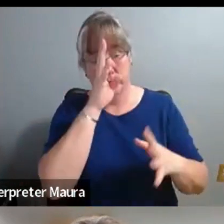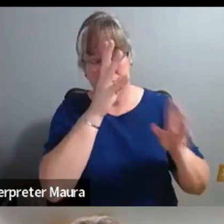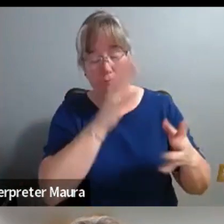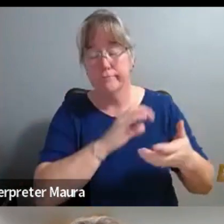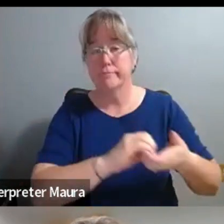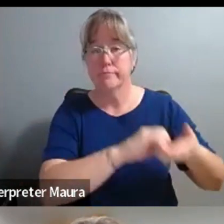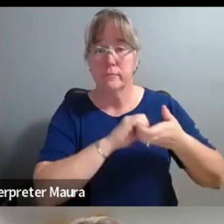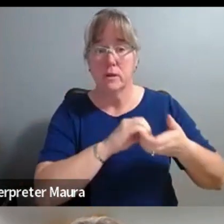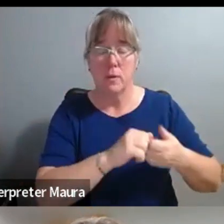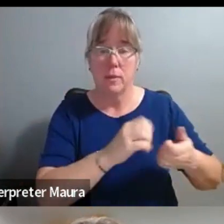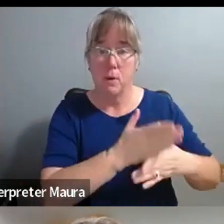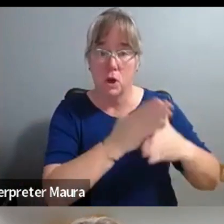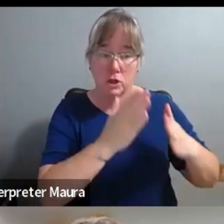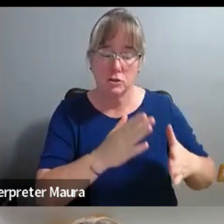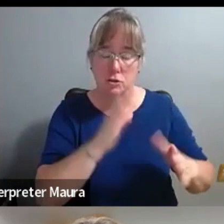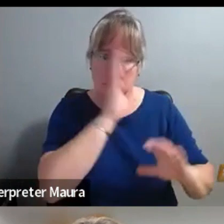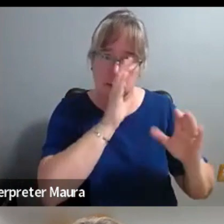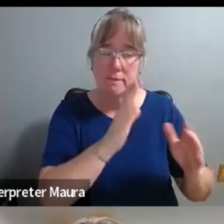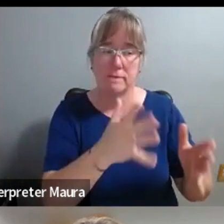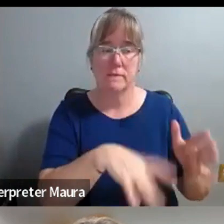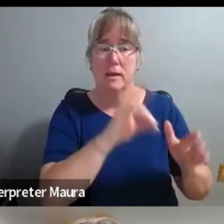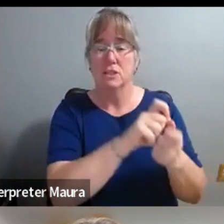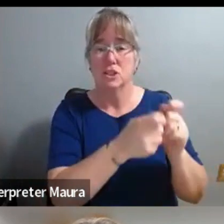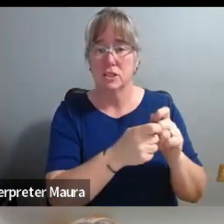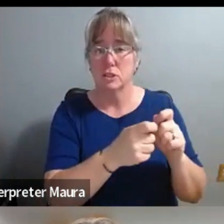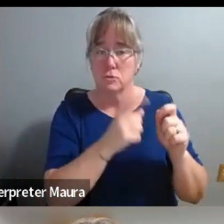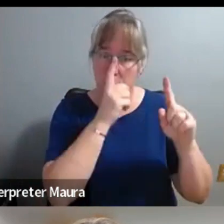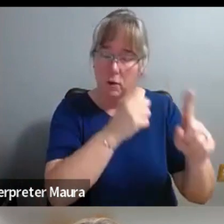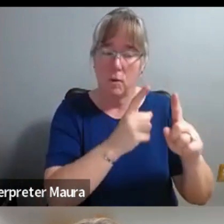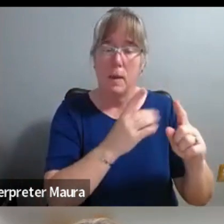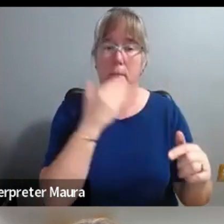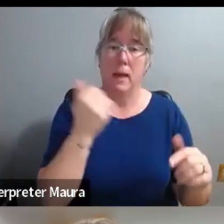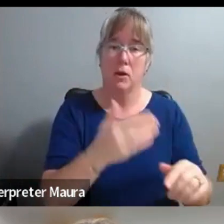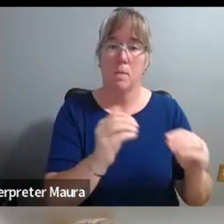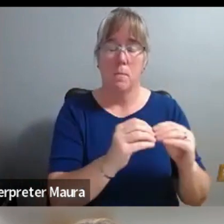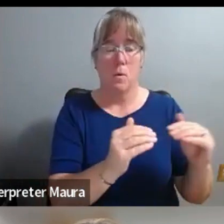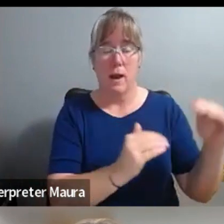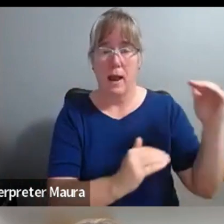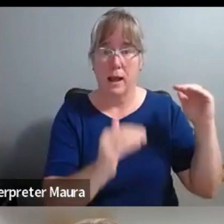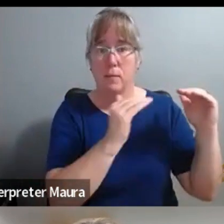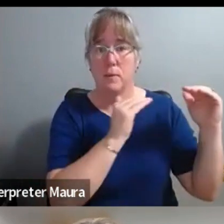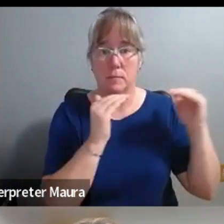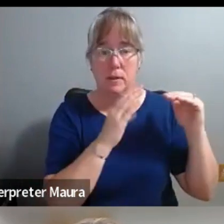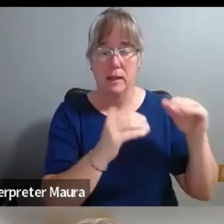change in the pursuit of a better, more equitable, inclusive, and sustainable future.